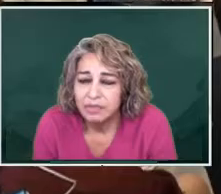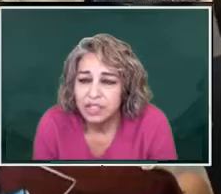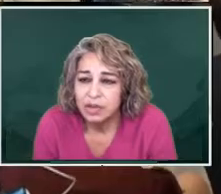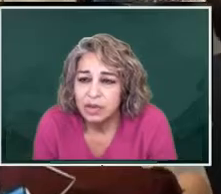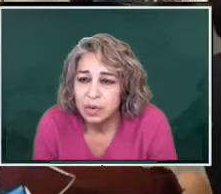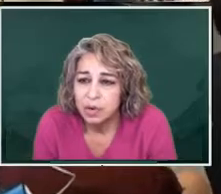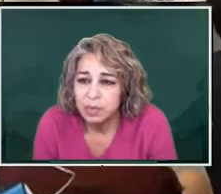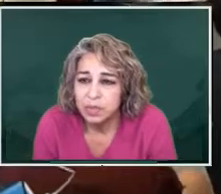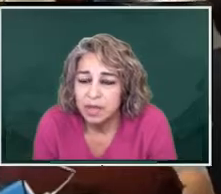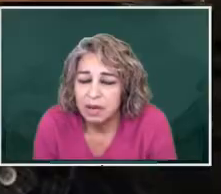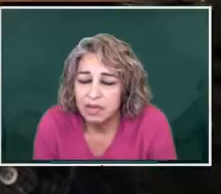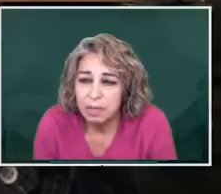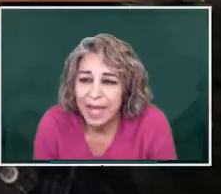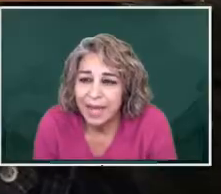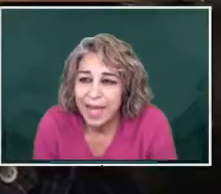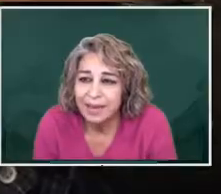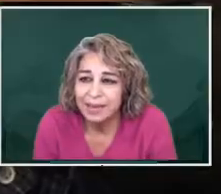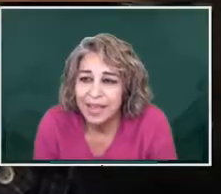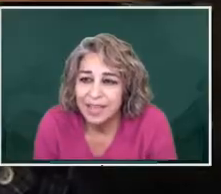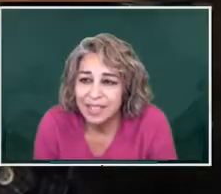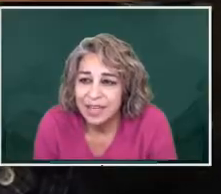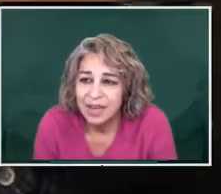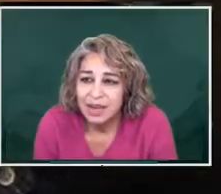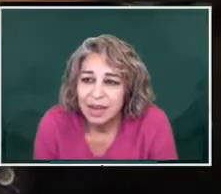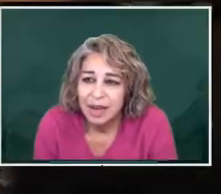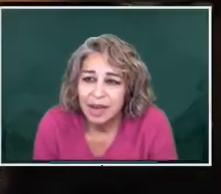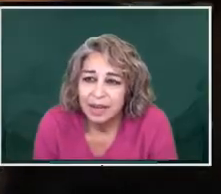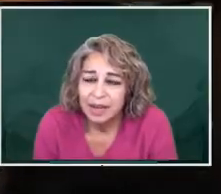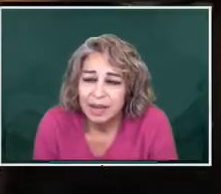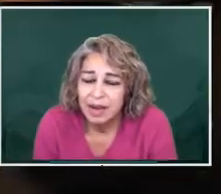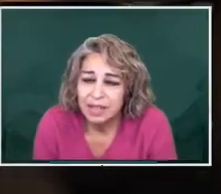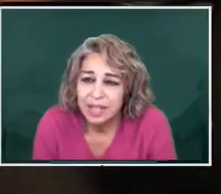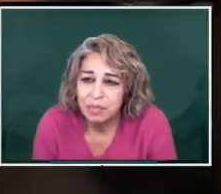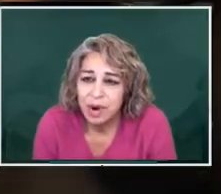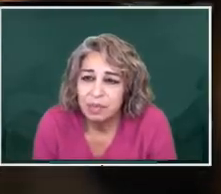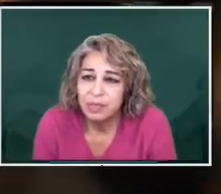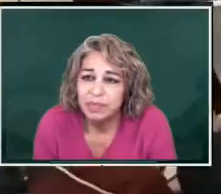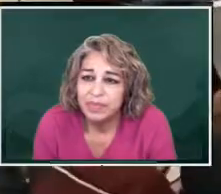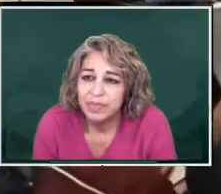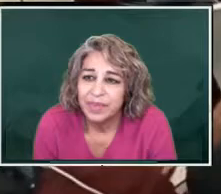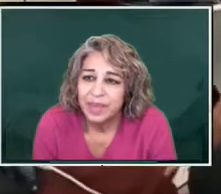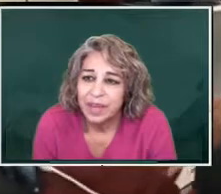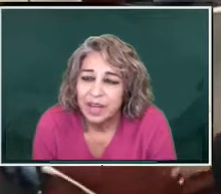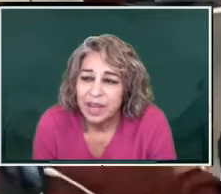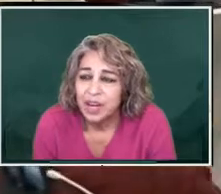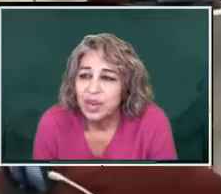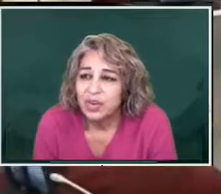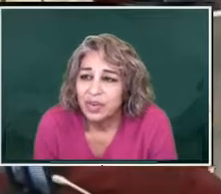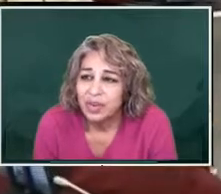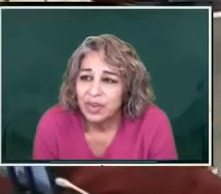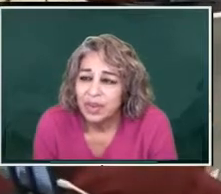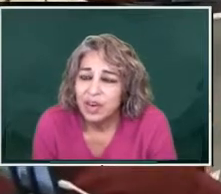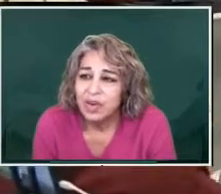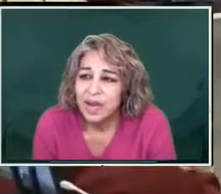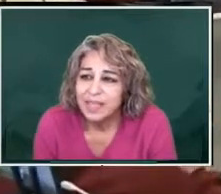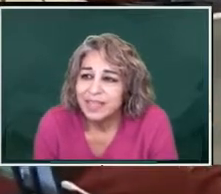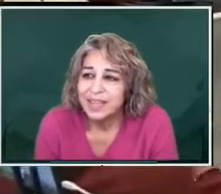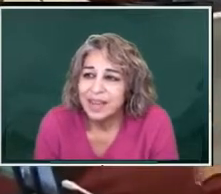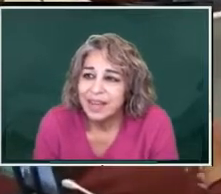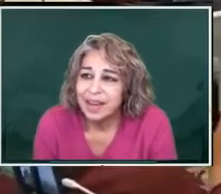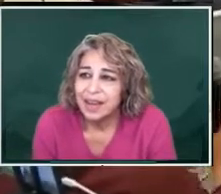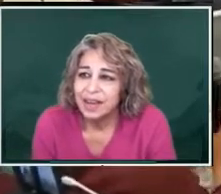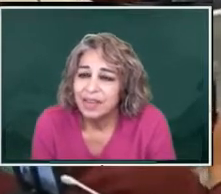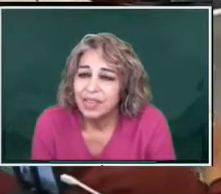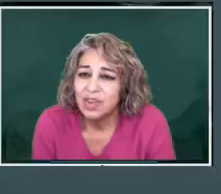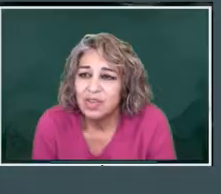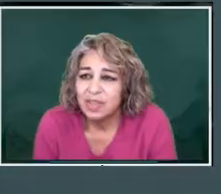of certain groups or the black hand that is causing the problem? No. No, I just